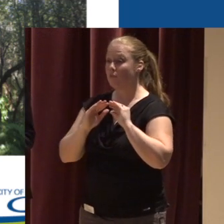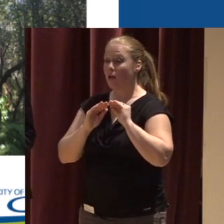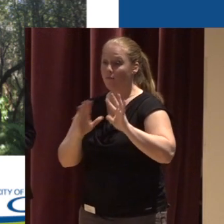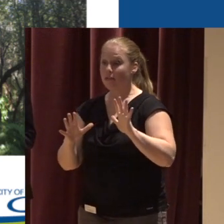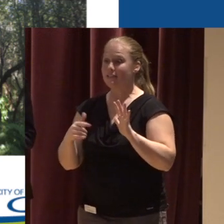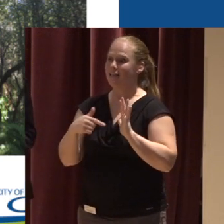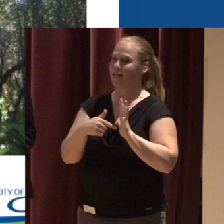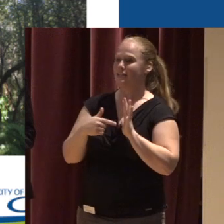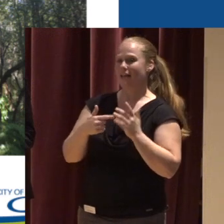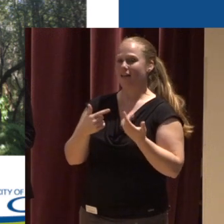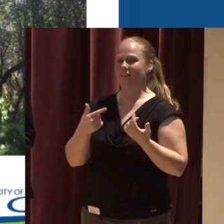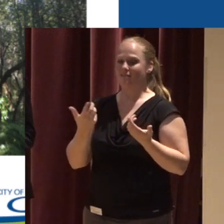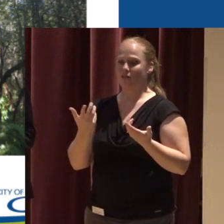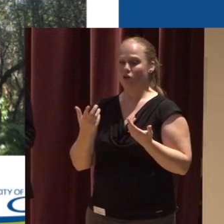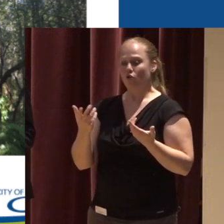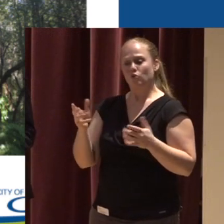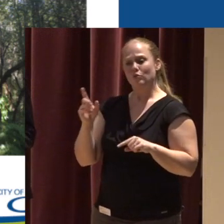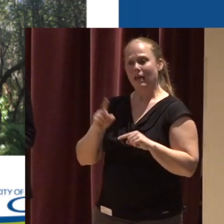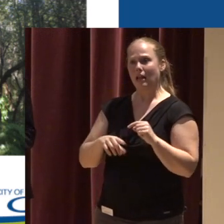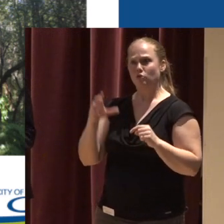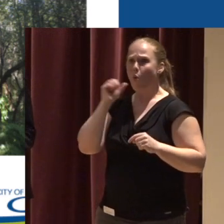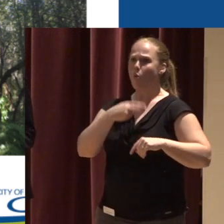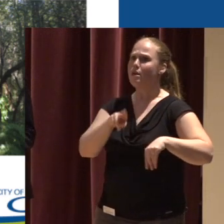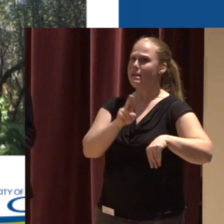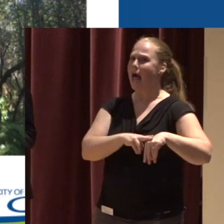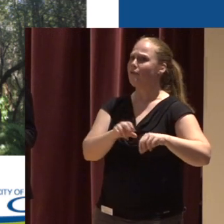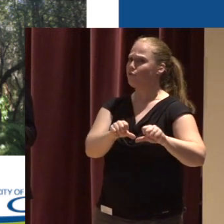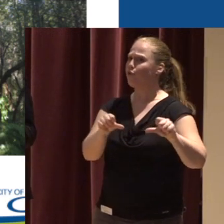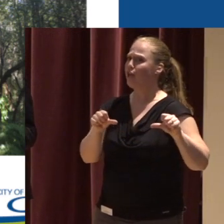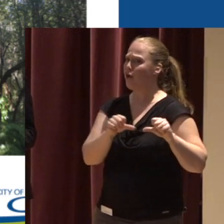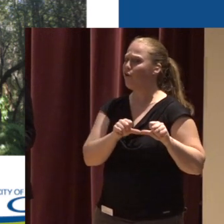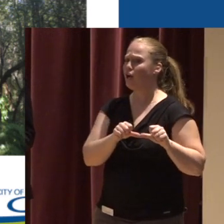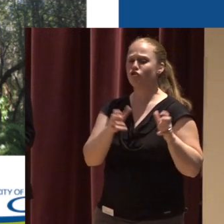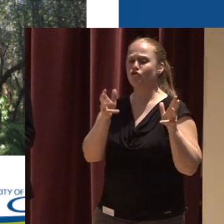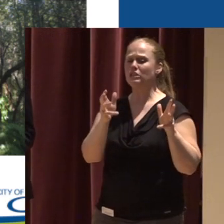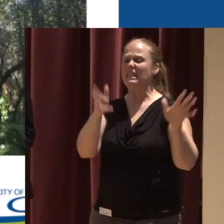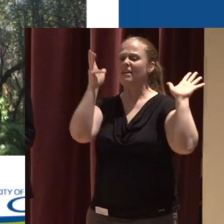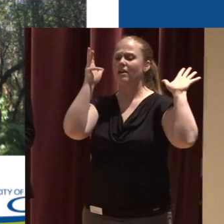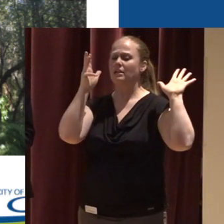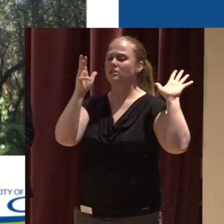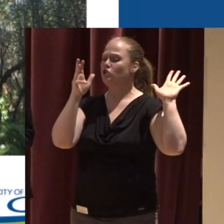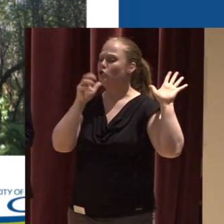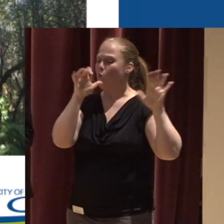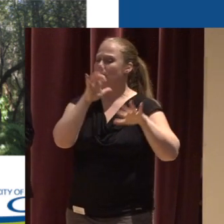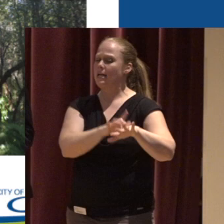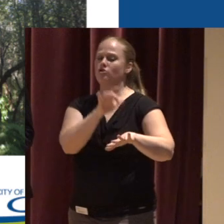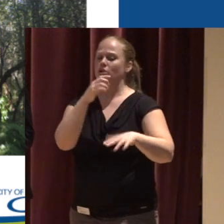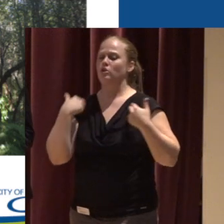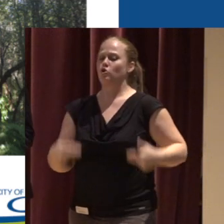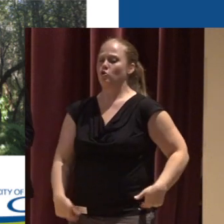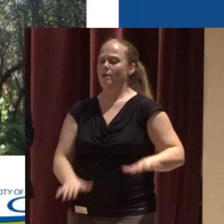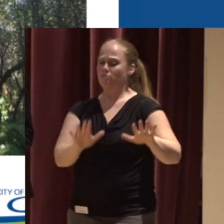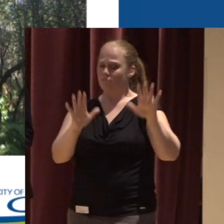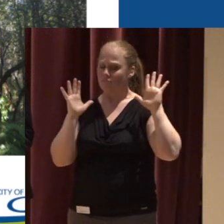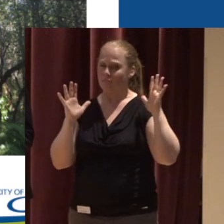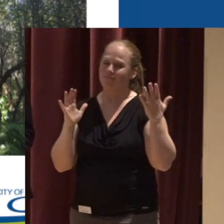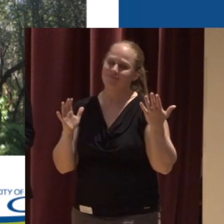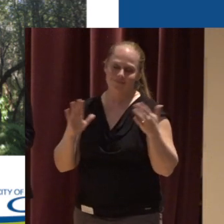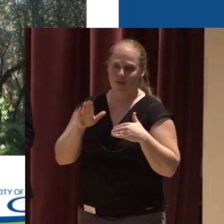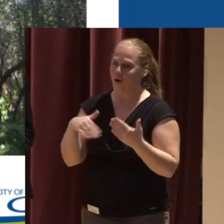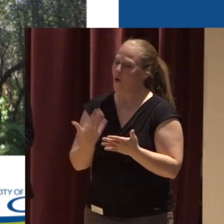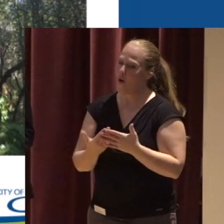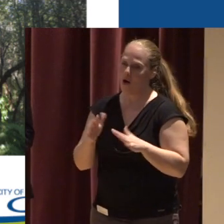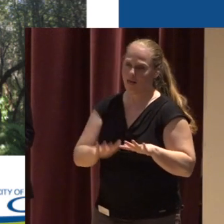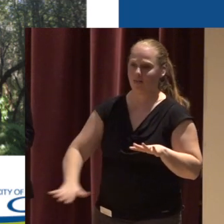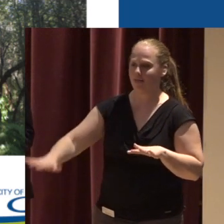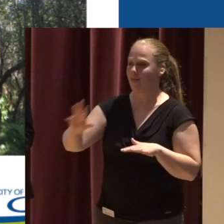It's kind of a falsehood to think that natural areas are that way They should be left as wilderness And honestly, all wilderness has been affected at